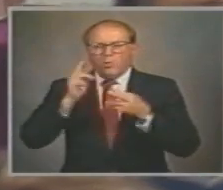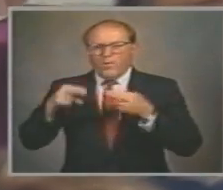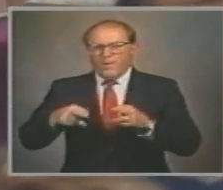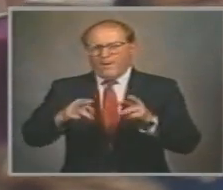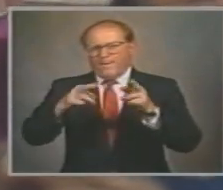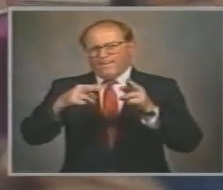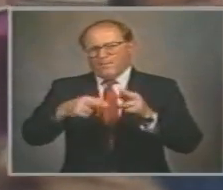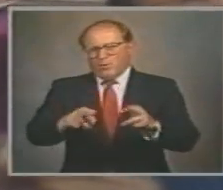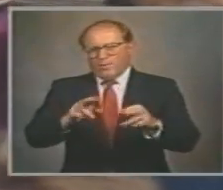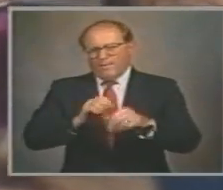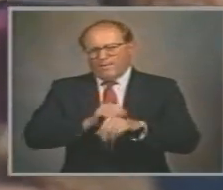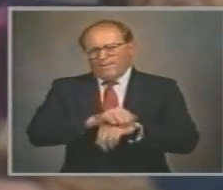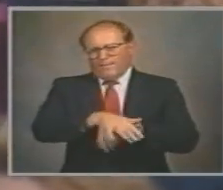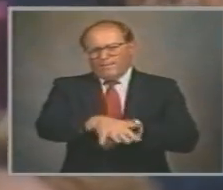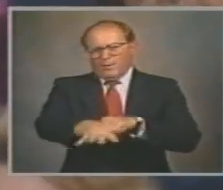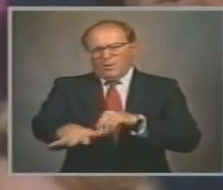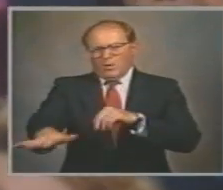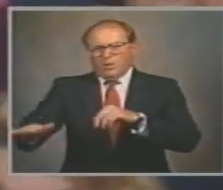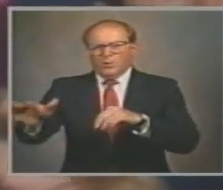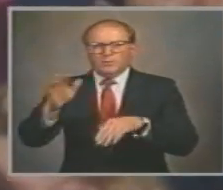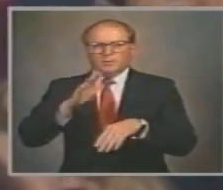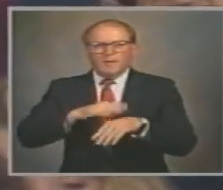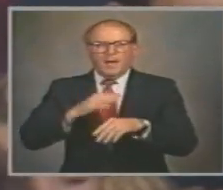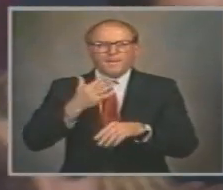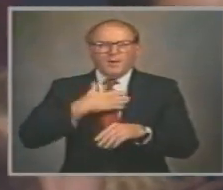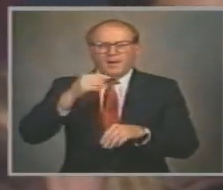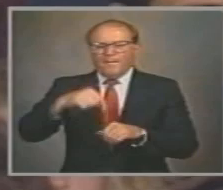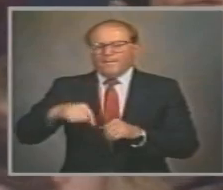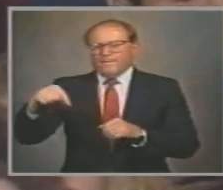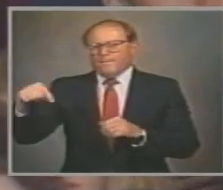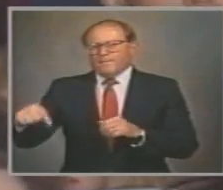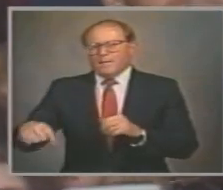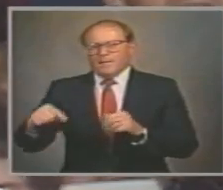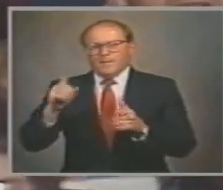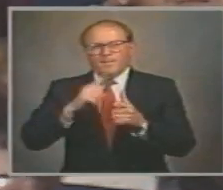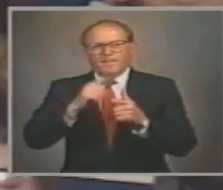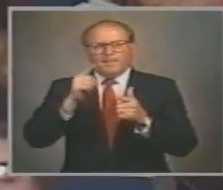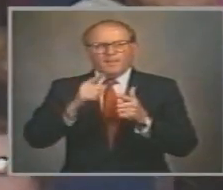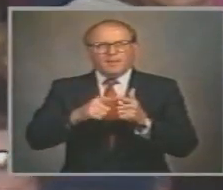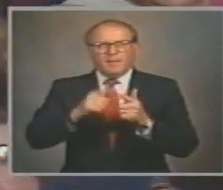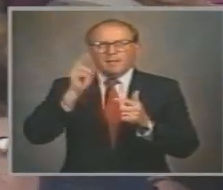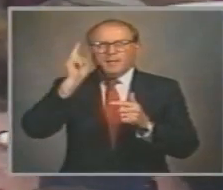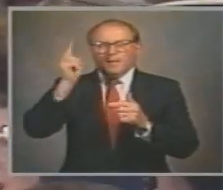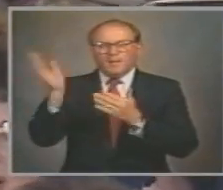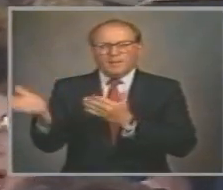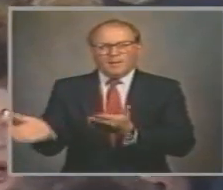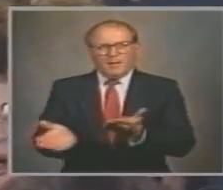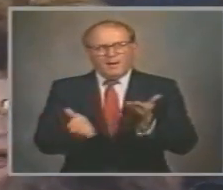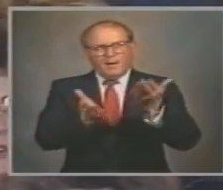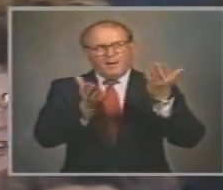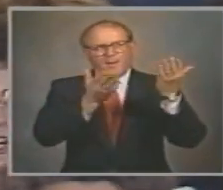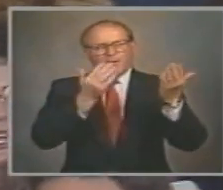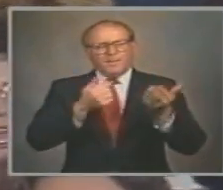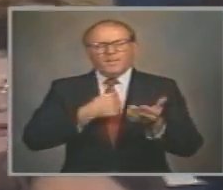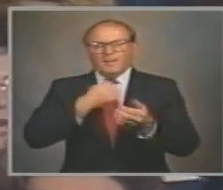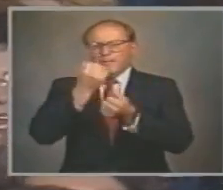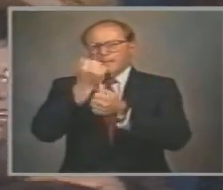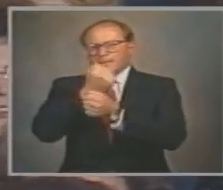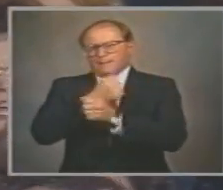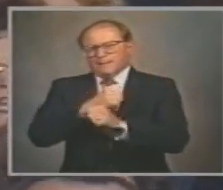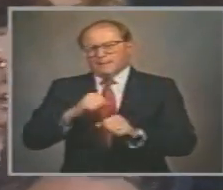waters at my feet Then He'll bear me safely over